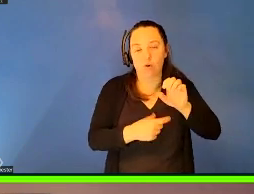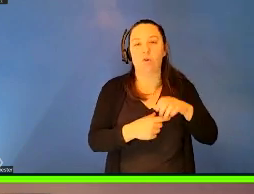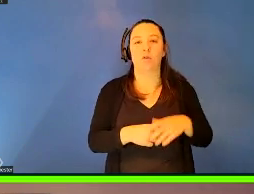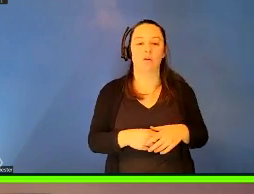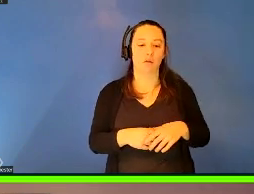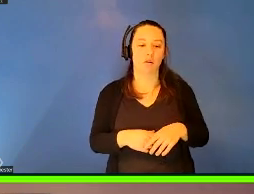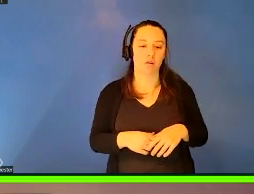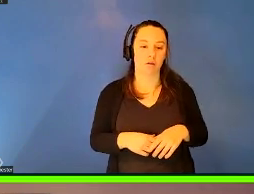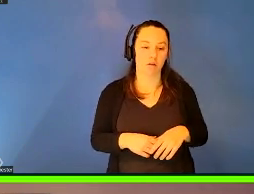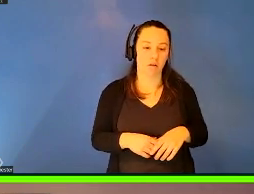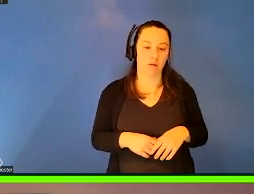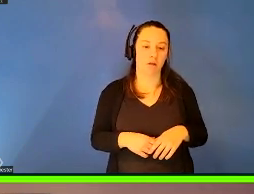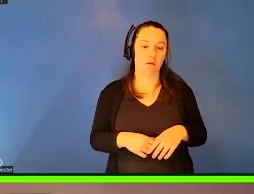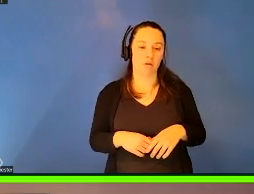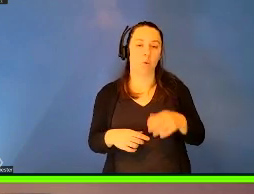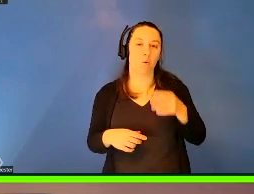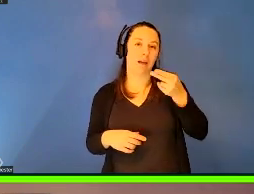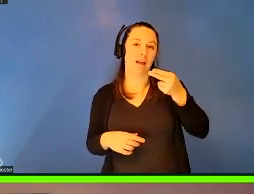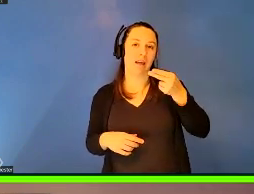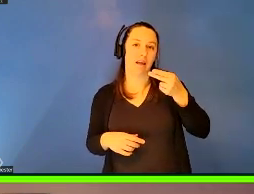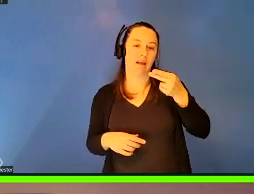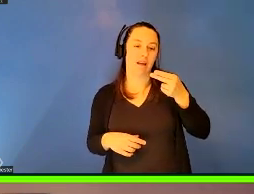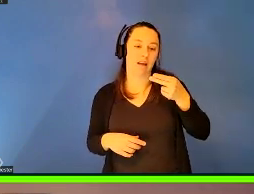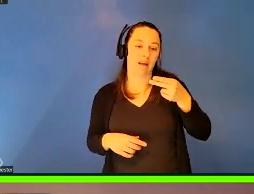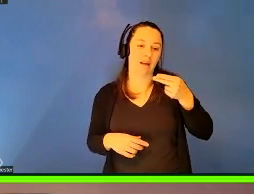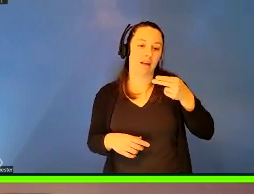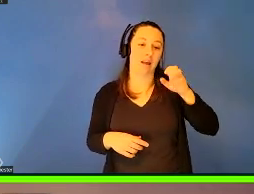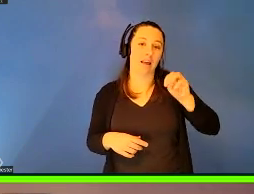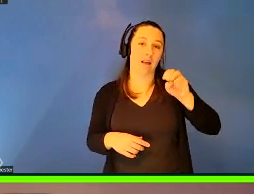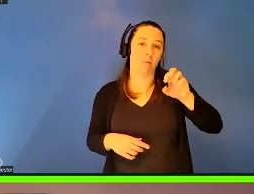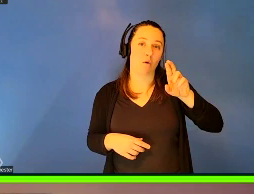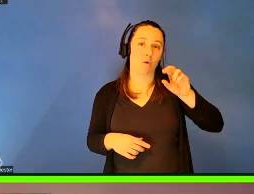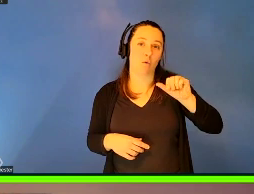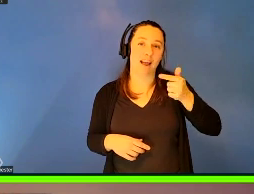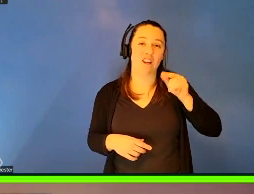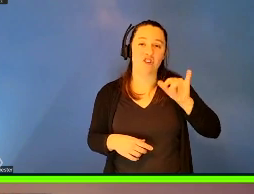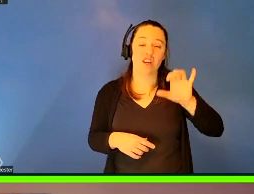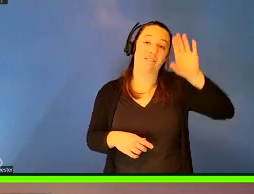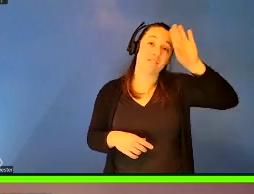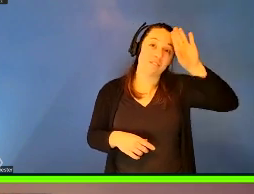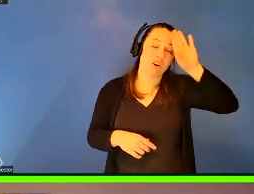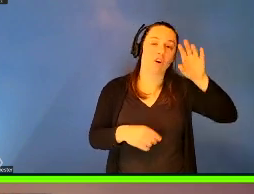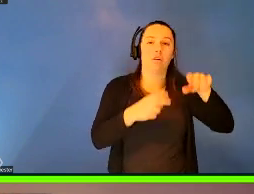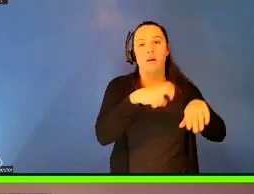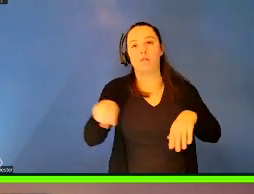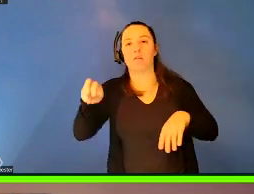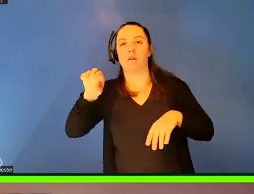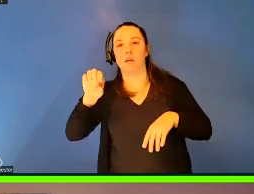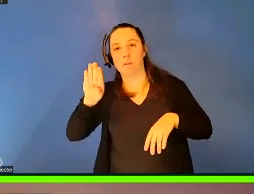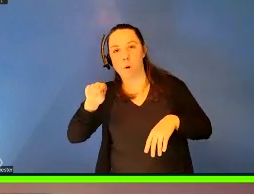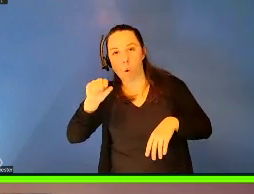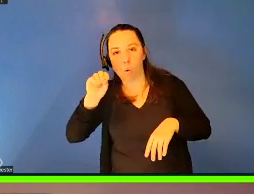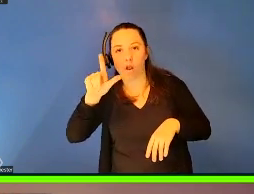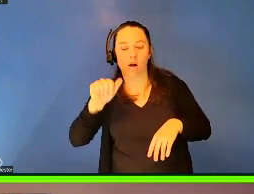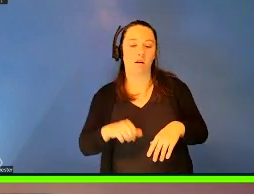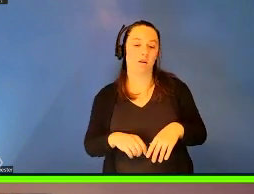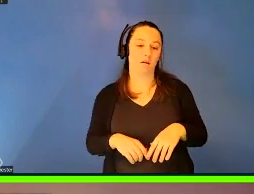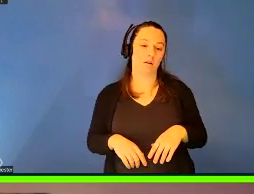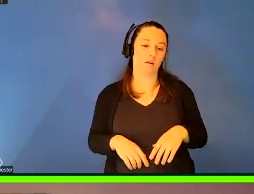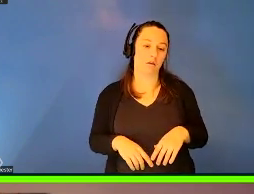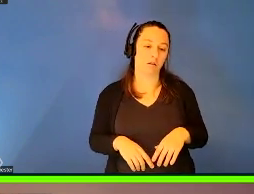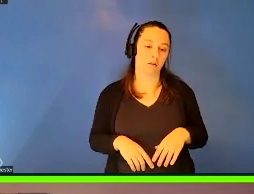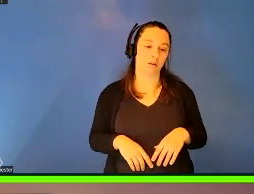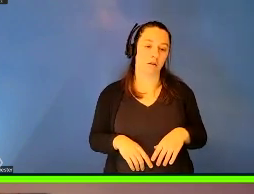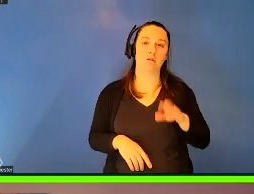hemorrhagic fever transitions into Ebola virus disease, um, diseases like Legionnaires disease or Middle East respiratory syndrome. Those conventions are,